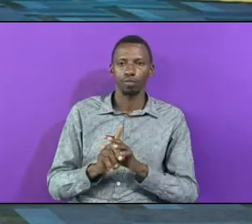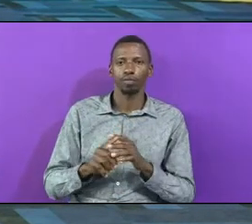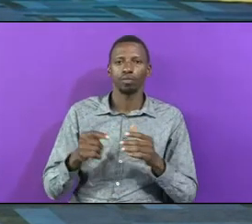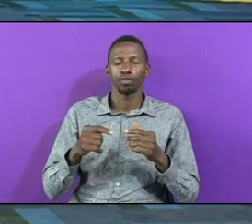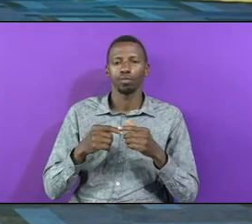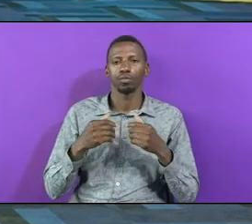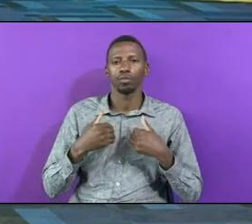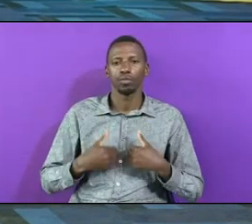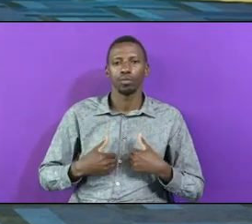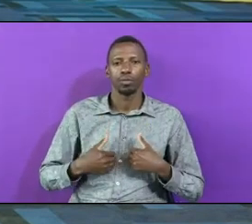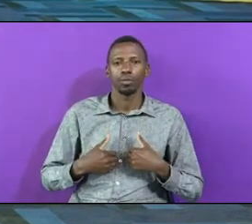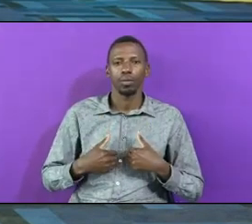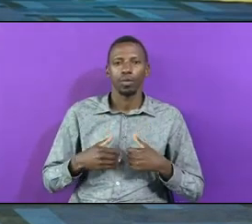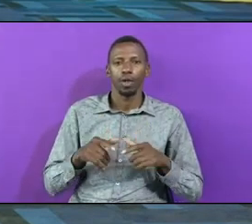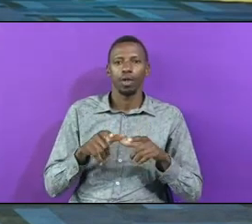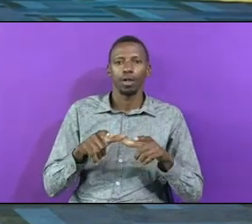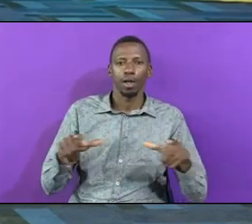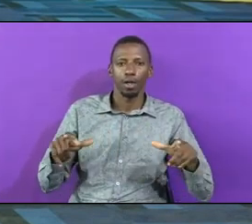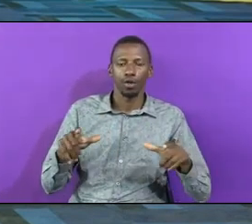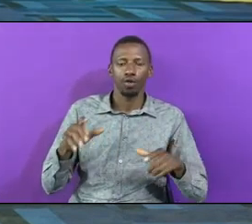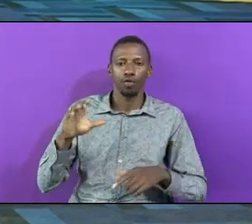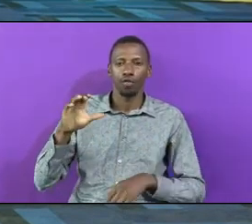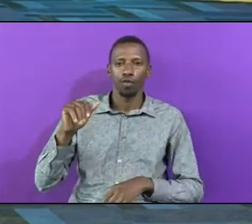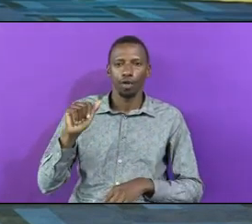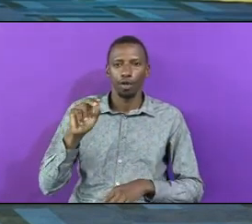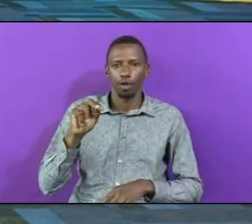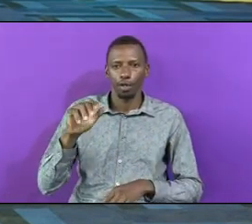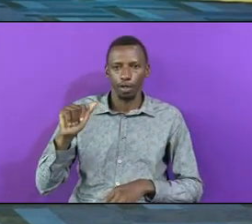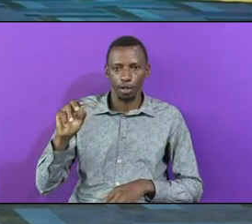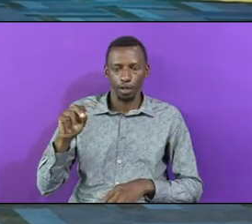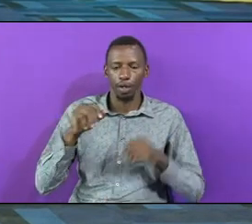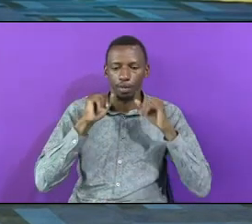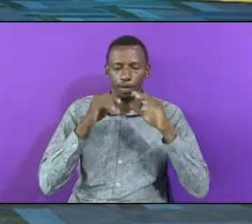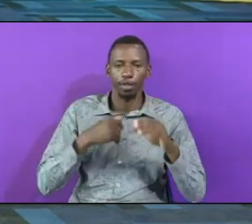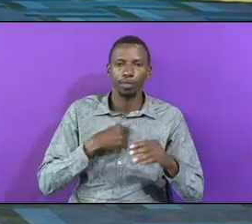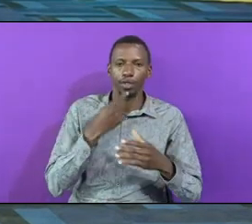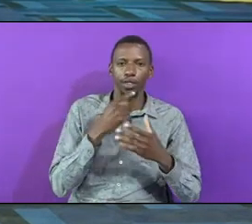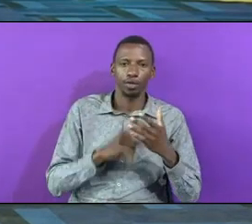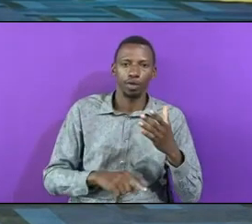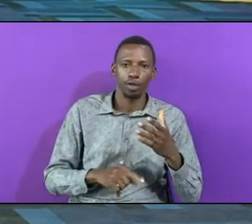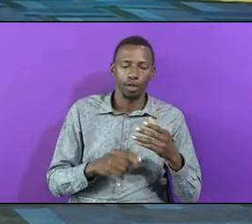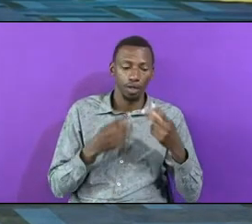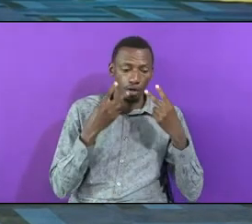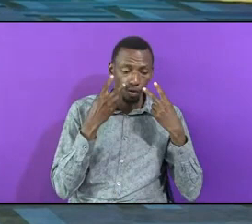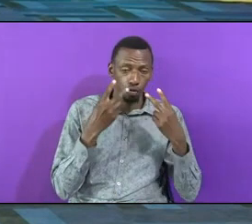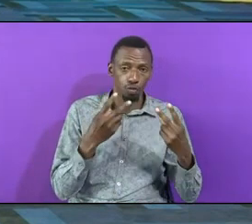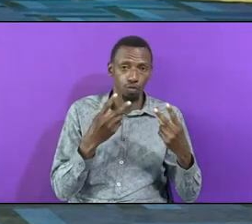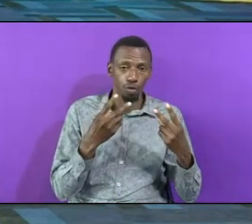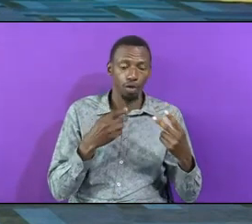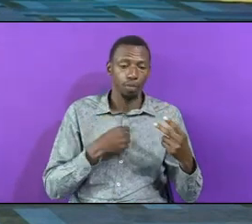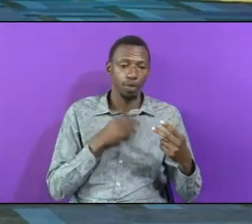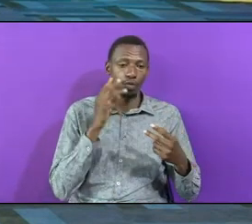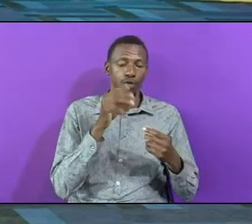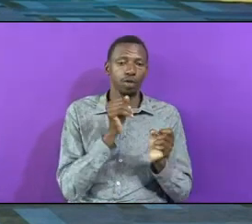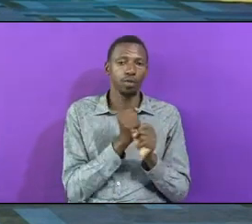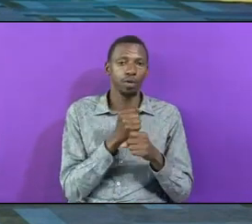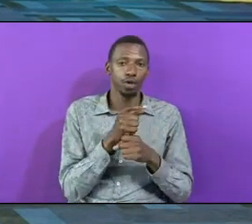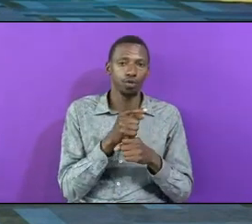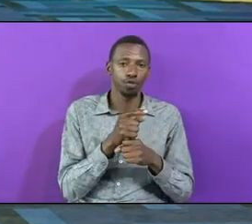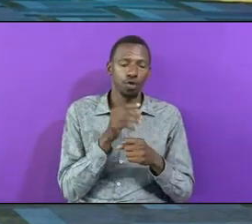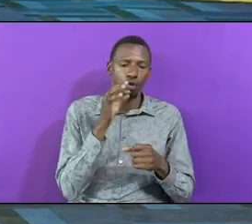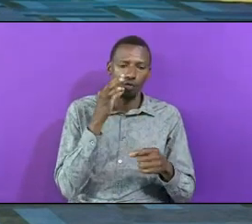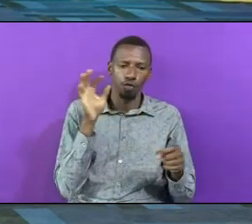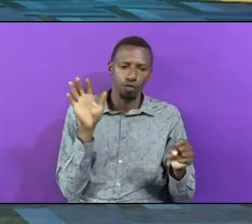And Blessed Me Verse 4 And He Said To Me Blessed Behold I Will Make You Fruitful And Multiply You